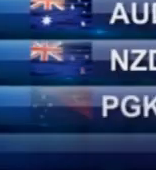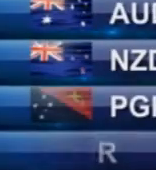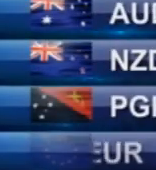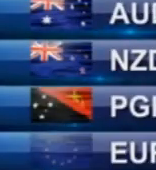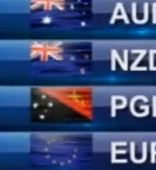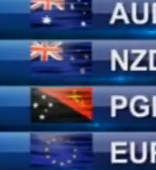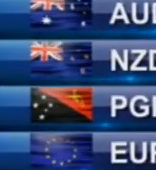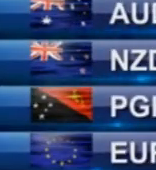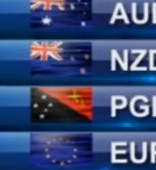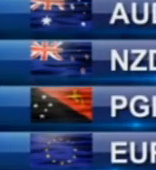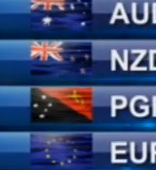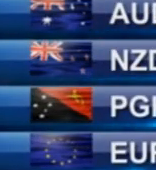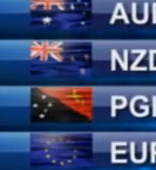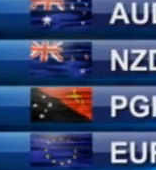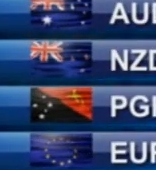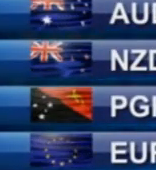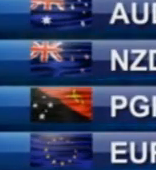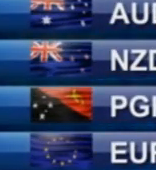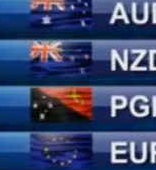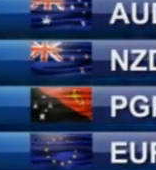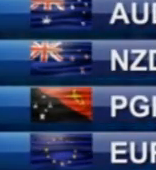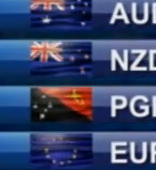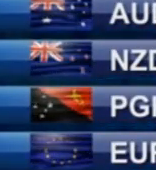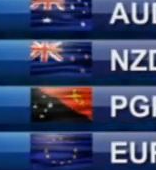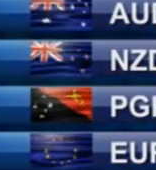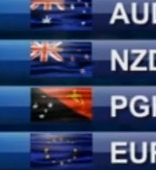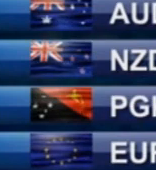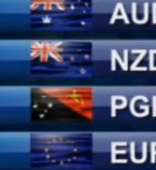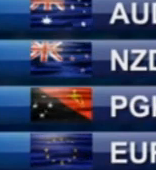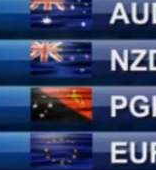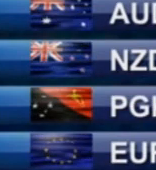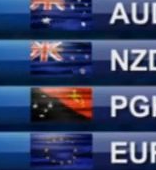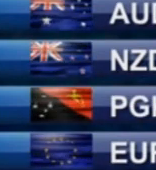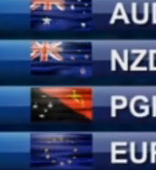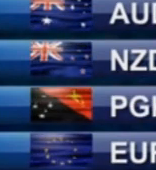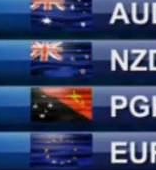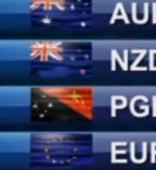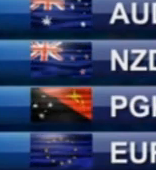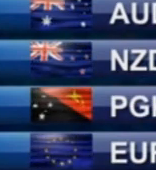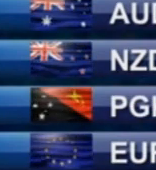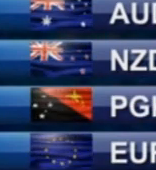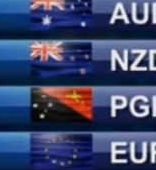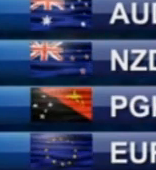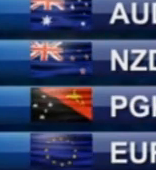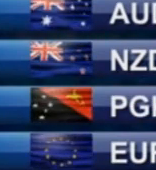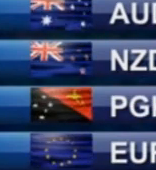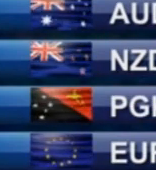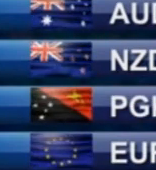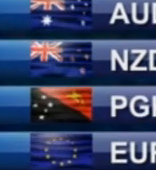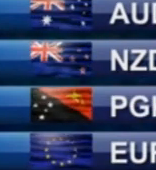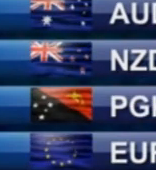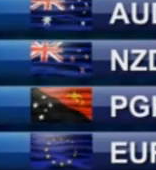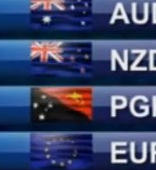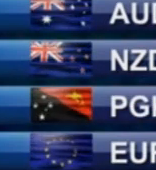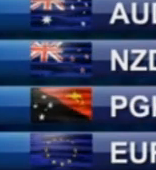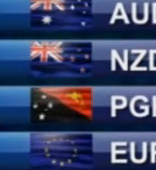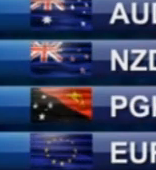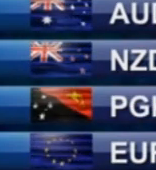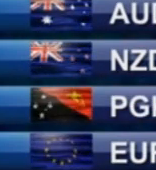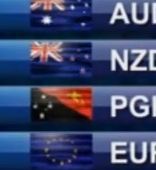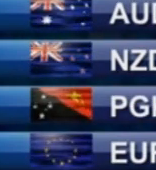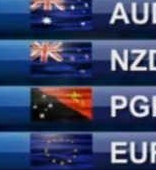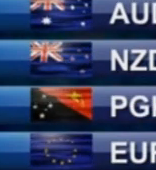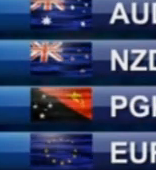Here are the local exchange rates for the Fiji dollar as said early this morning. Our dollar was on the rise against major international